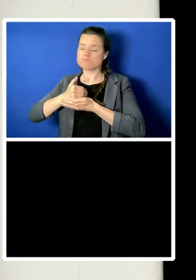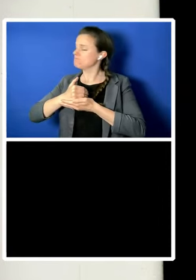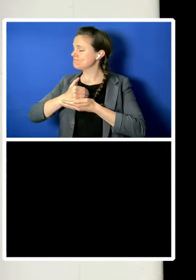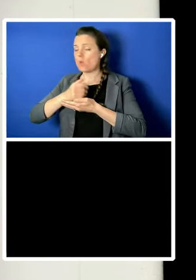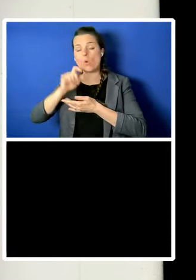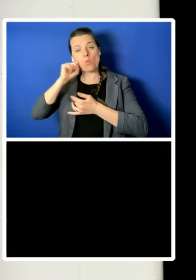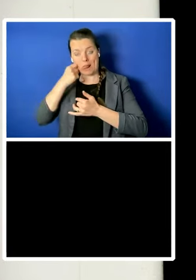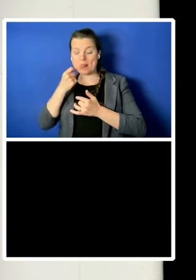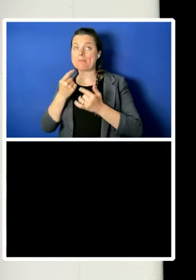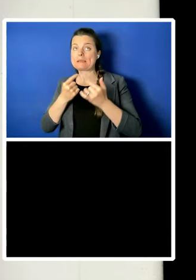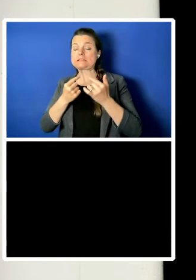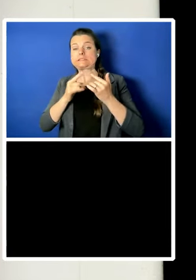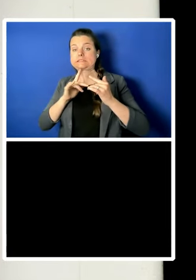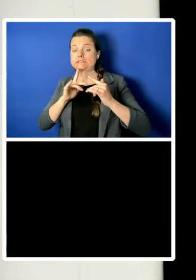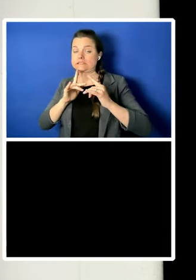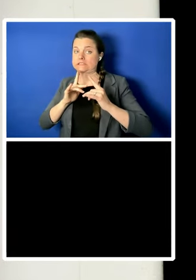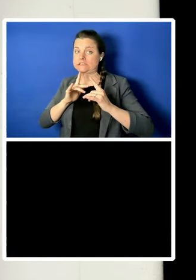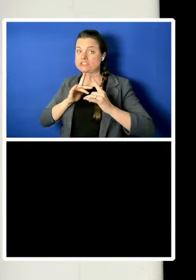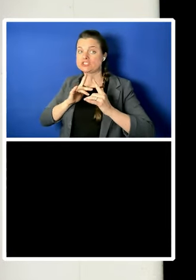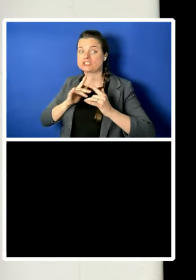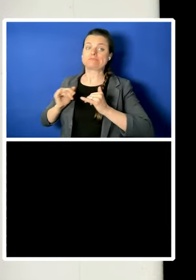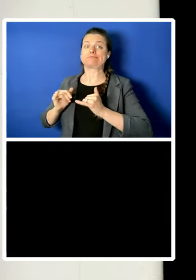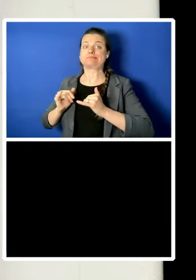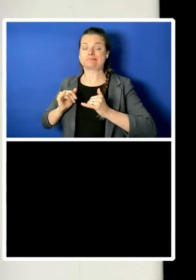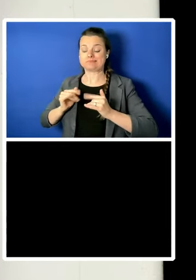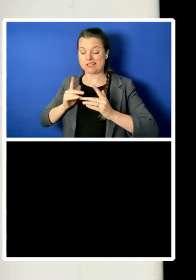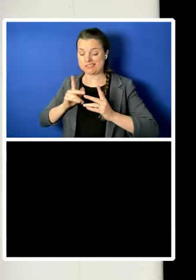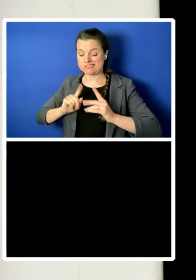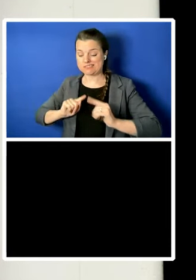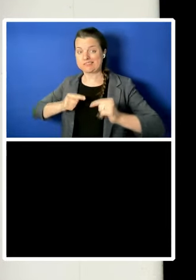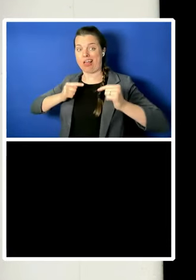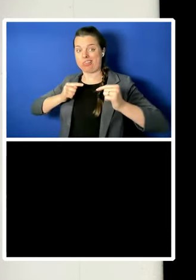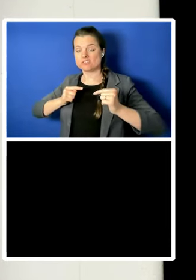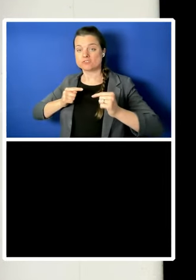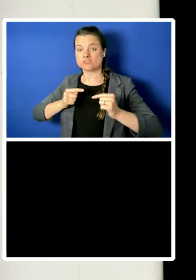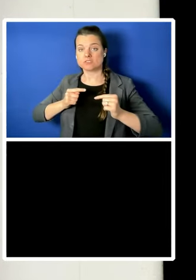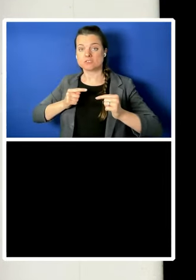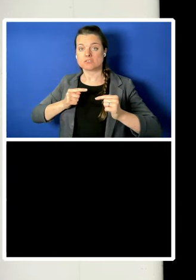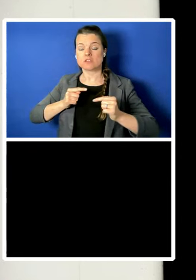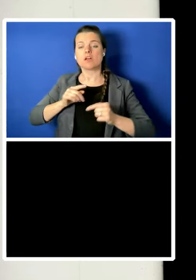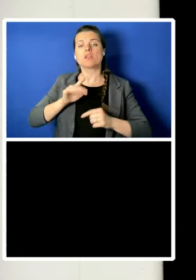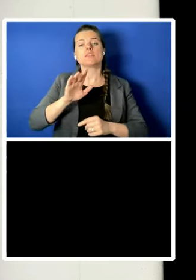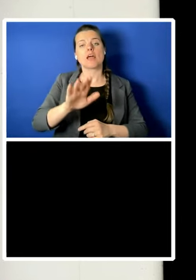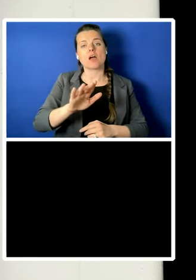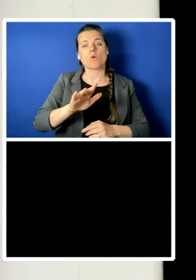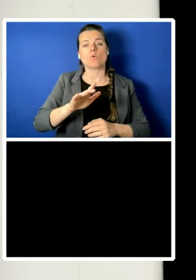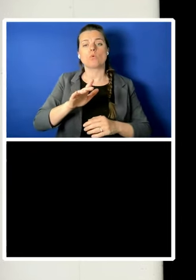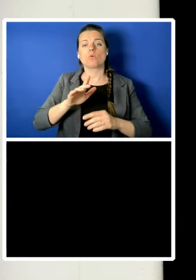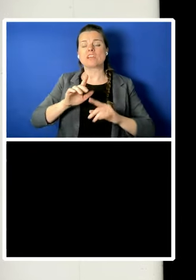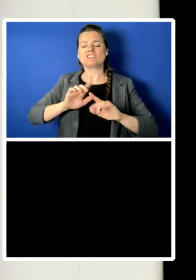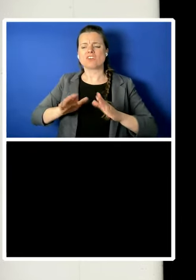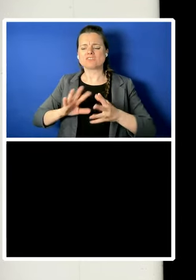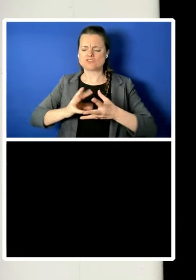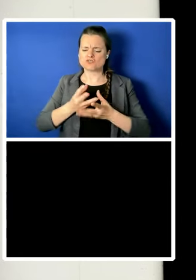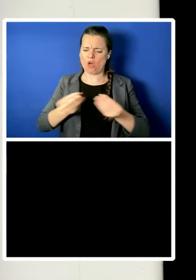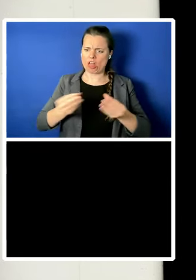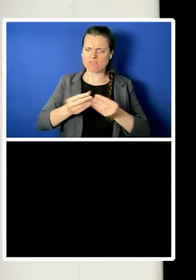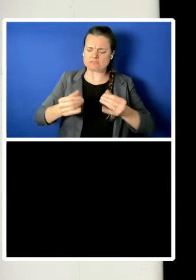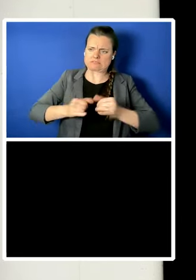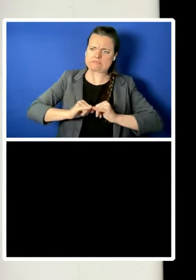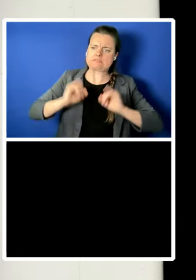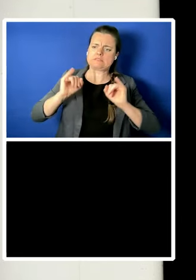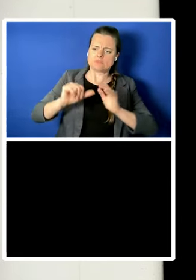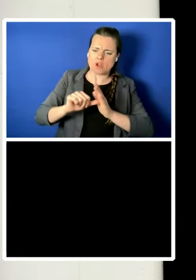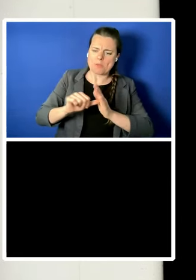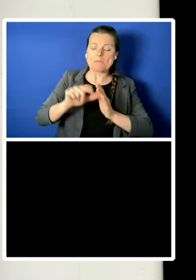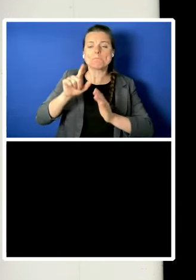perfect solutions to these acute problems, but it can be of assistance and enduring value in addressing